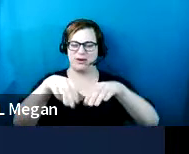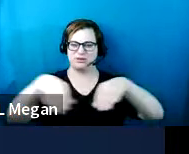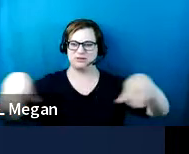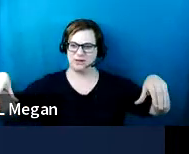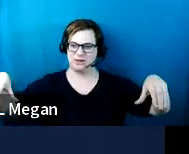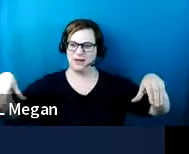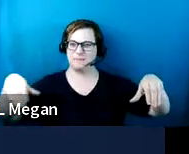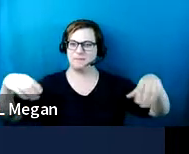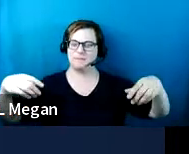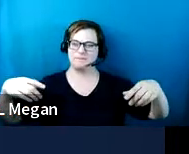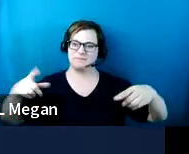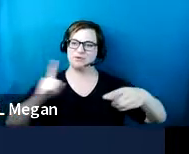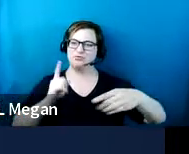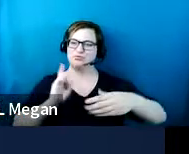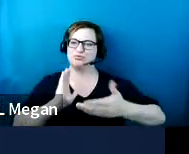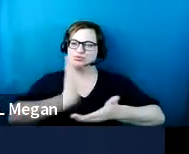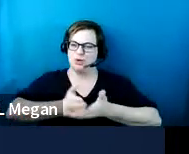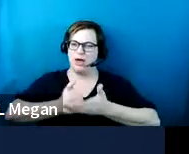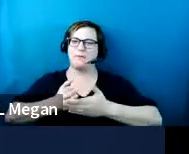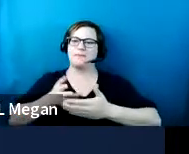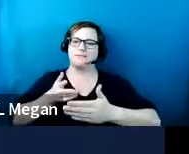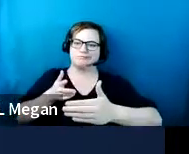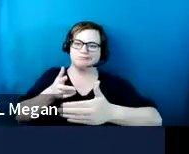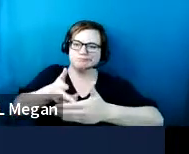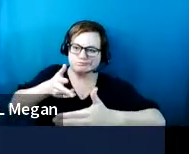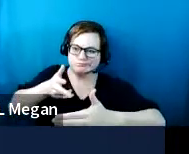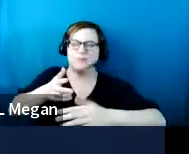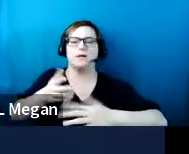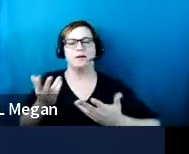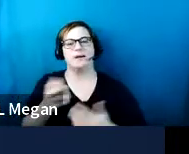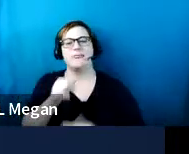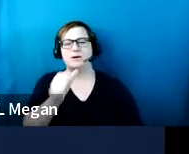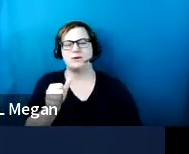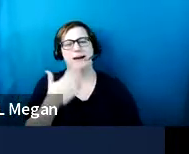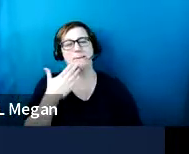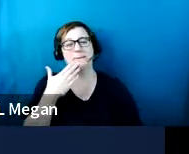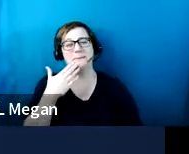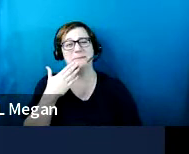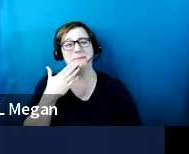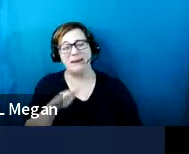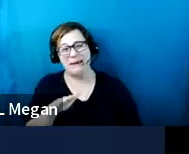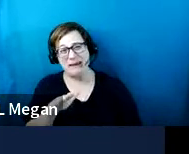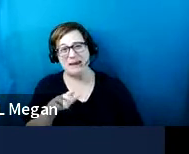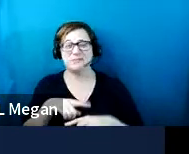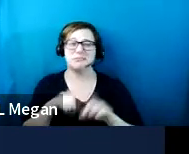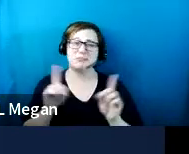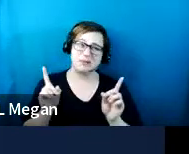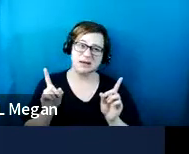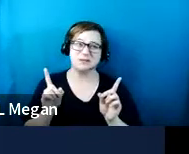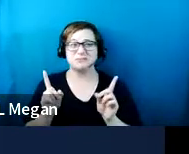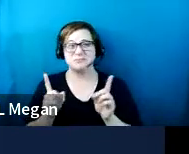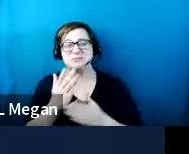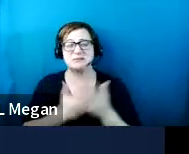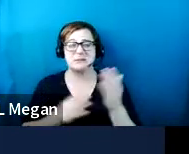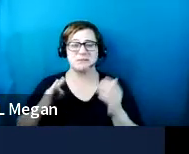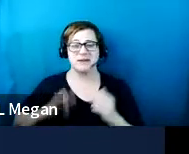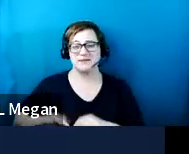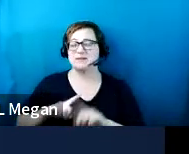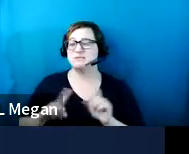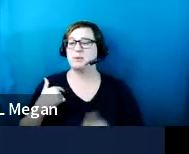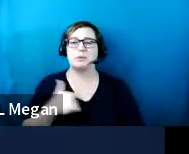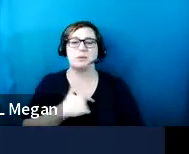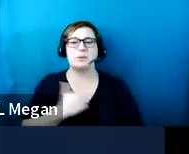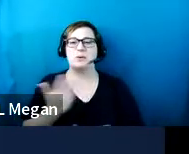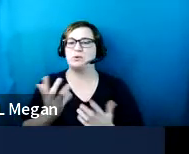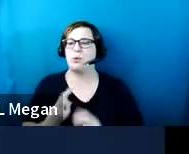so wheel stops can help with that as well. So they're not all bad, but they're, but, um, so there are some uses for them, but what we don't want